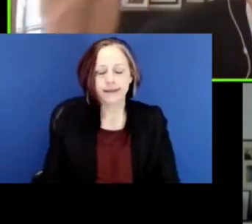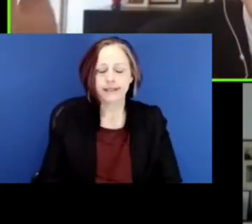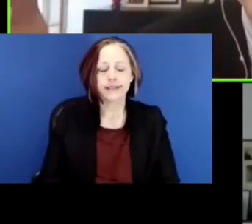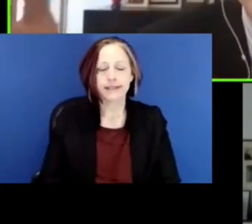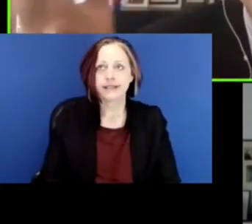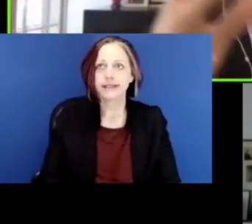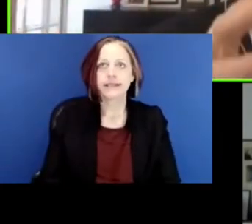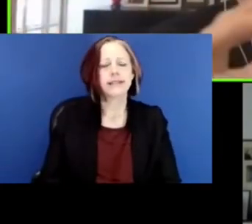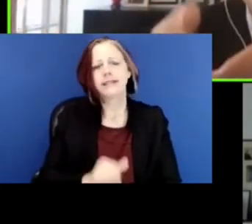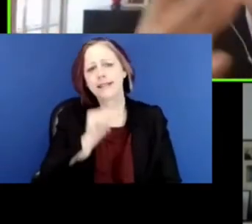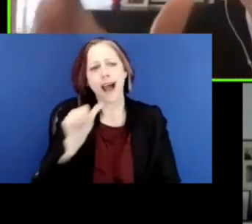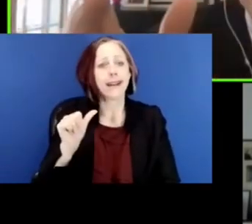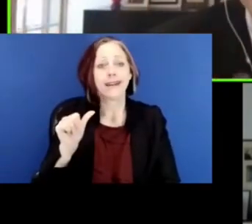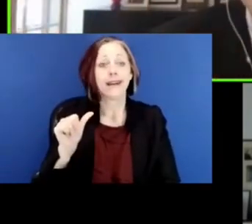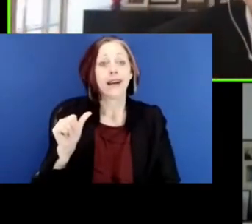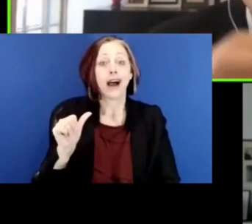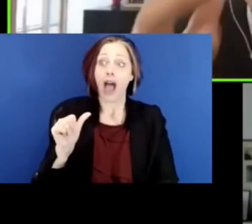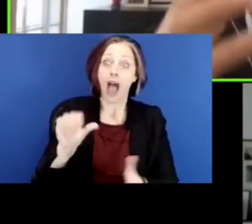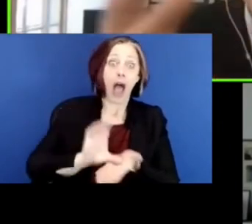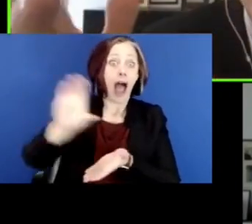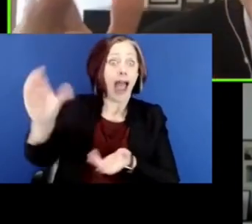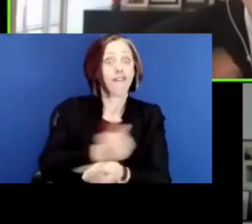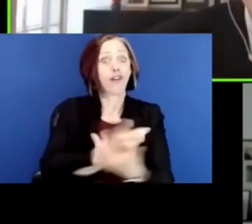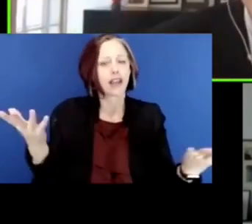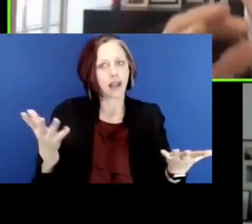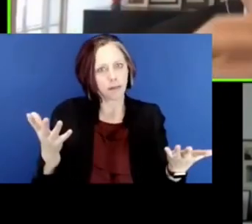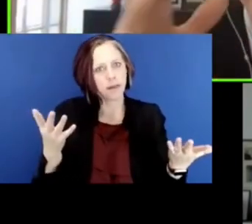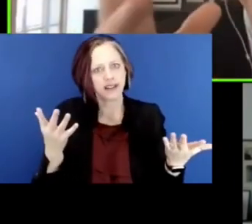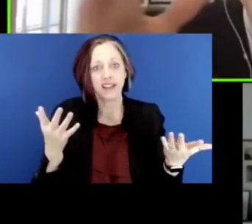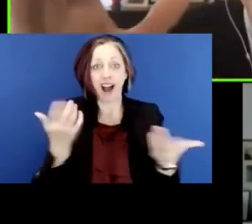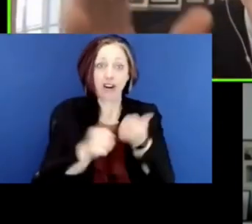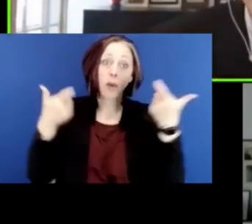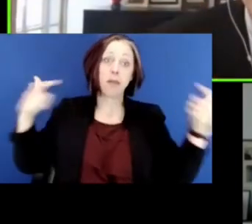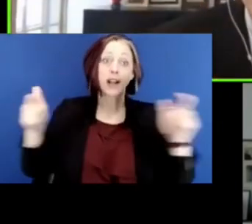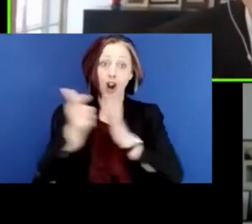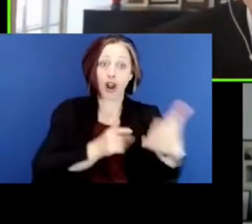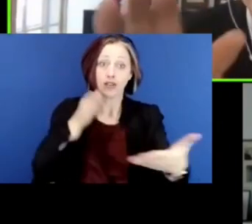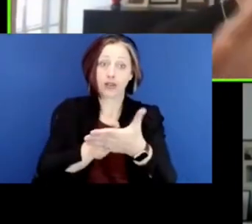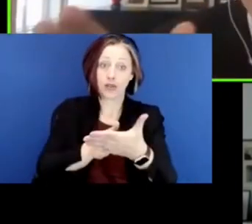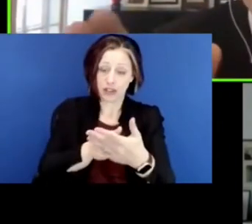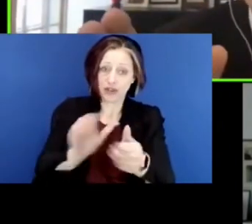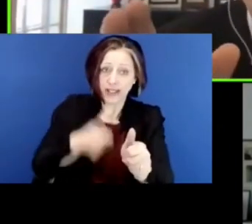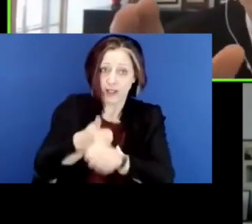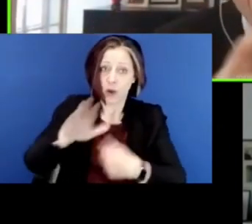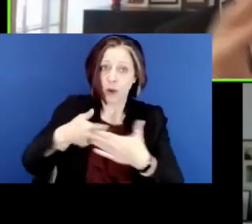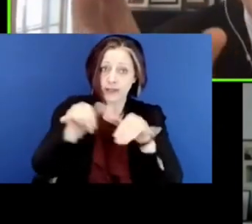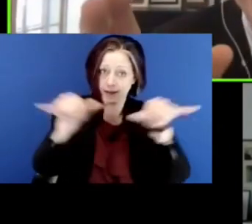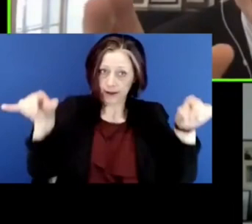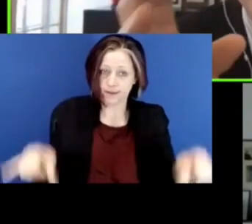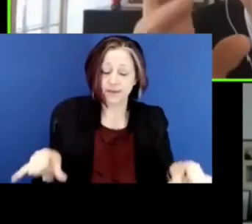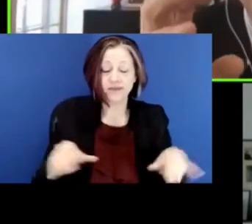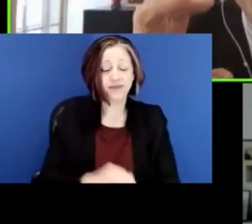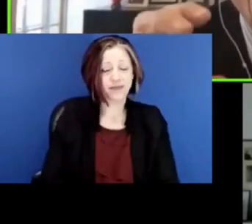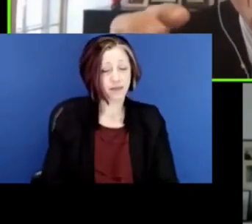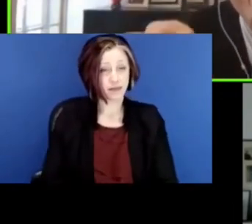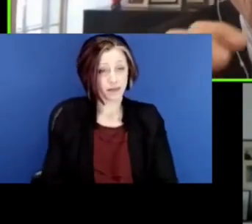a full loaf of bread, but it was part of a bigger lawsuit that, you know, going after the whole system. Are there things in